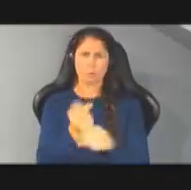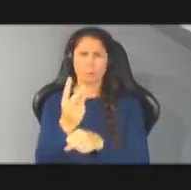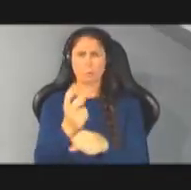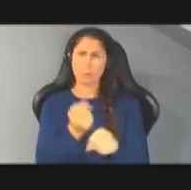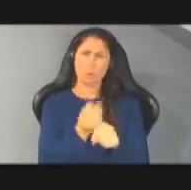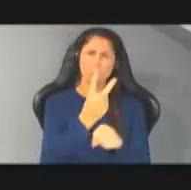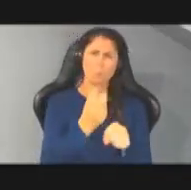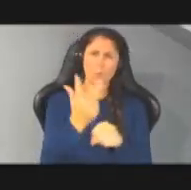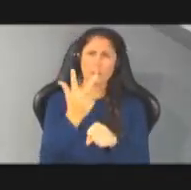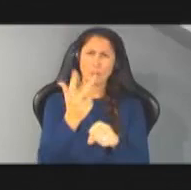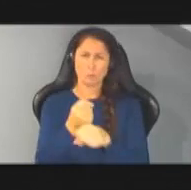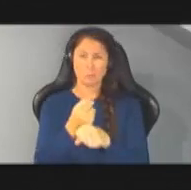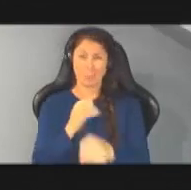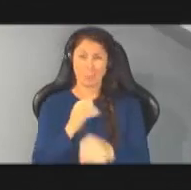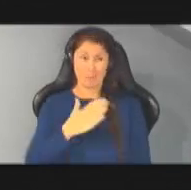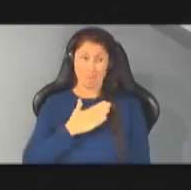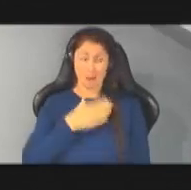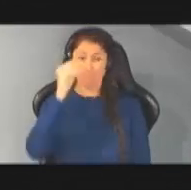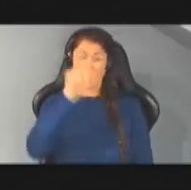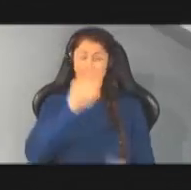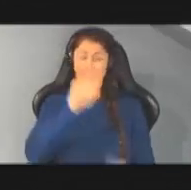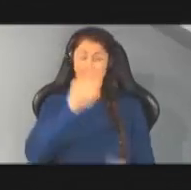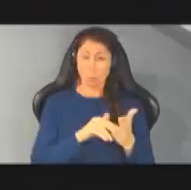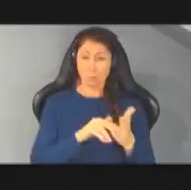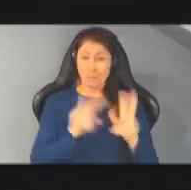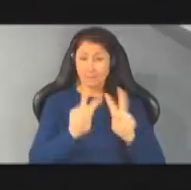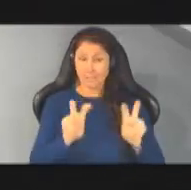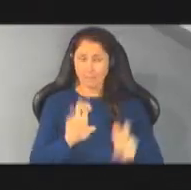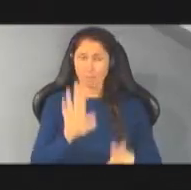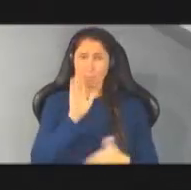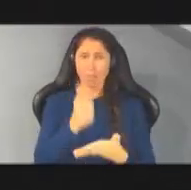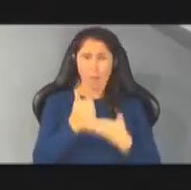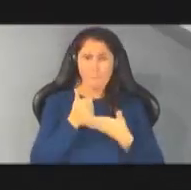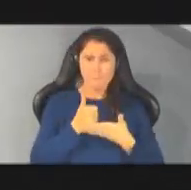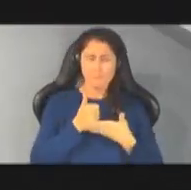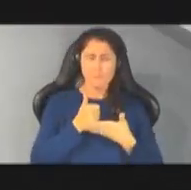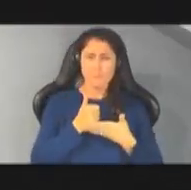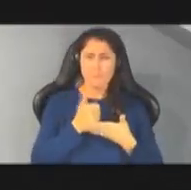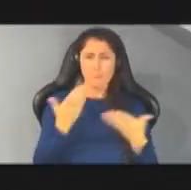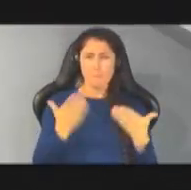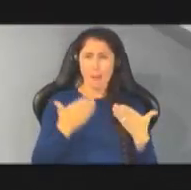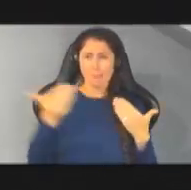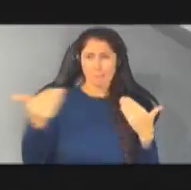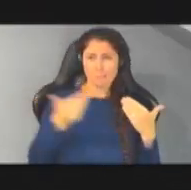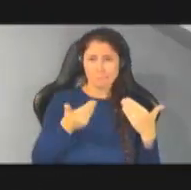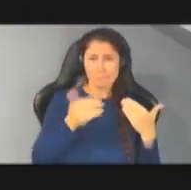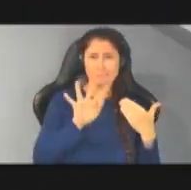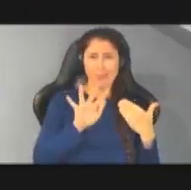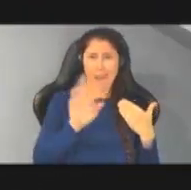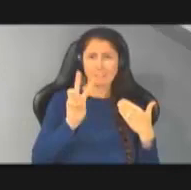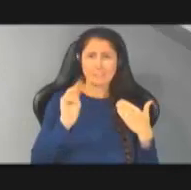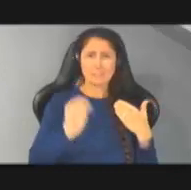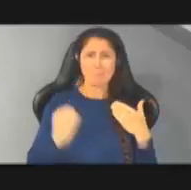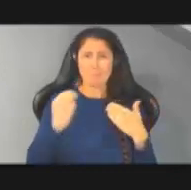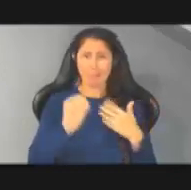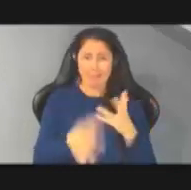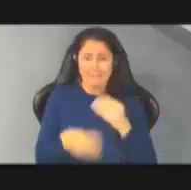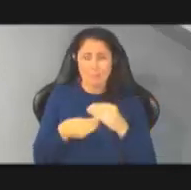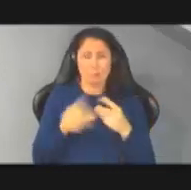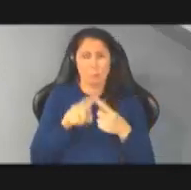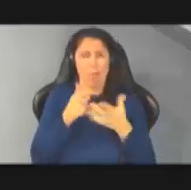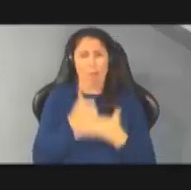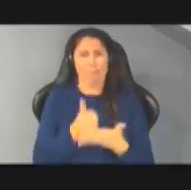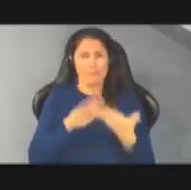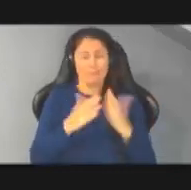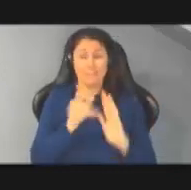personal opinion but a reassessment would help us out maybe bring in five six million additional dollars to help the city out so i think if